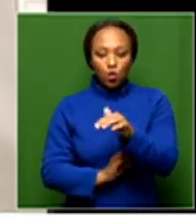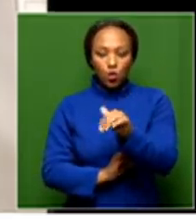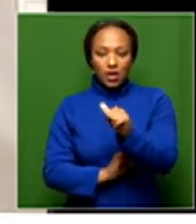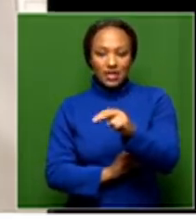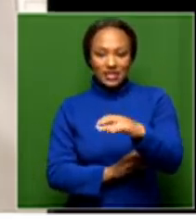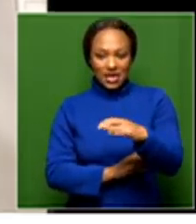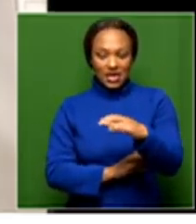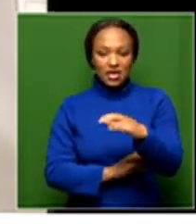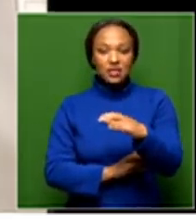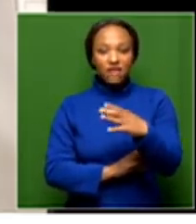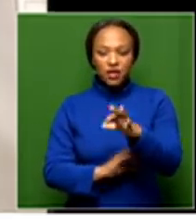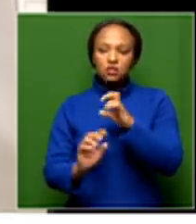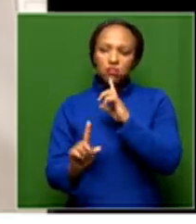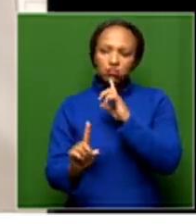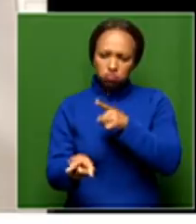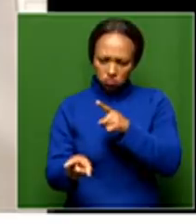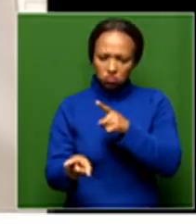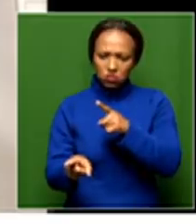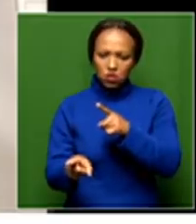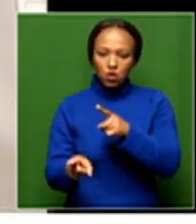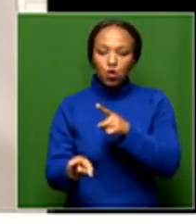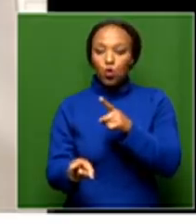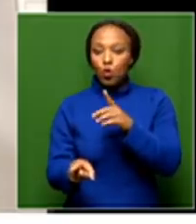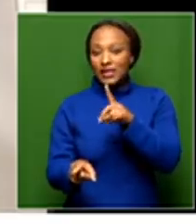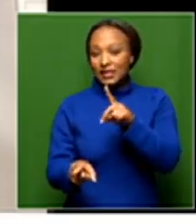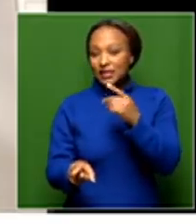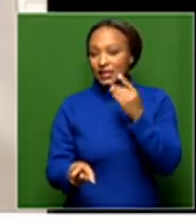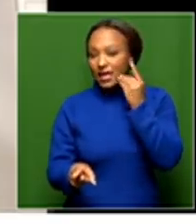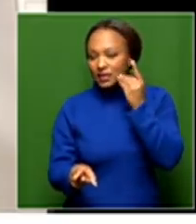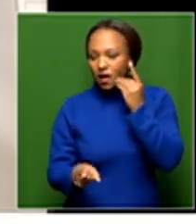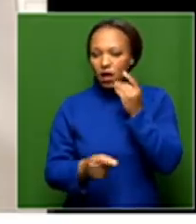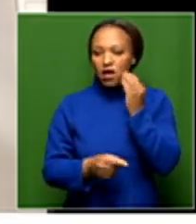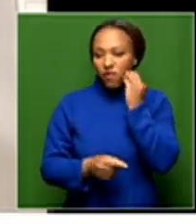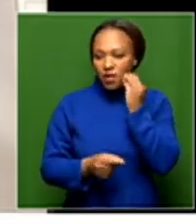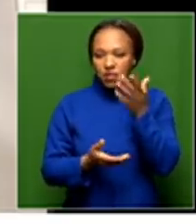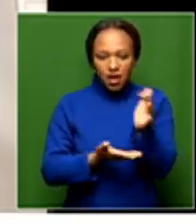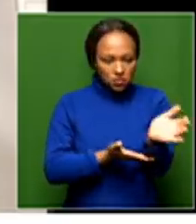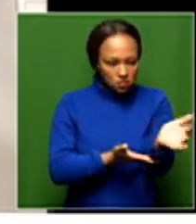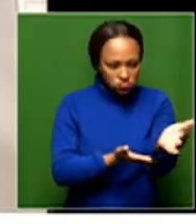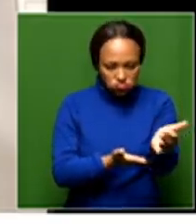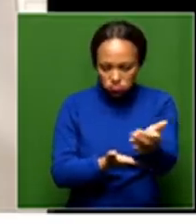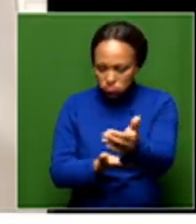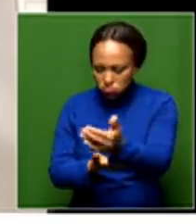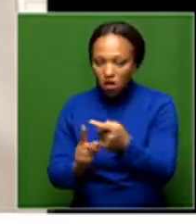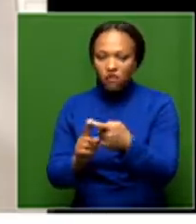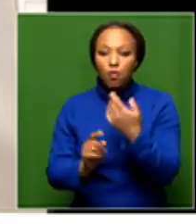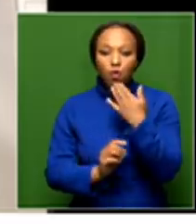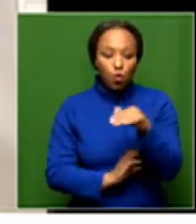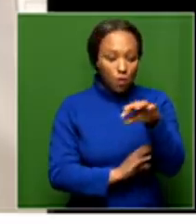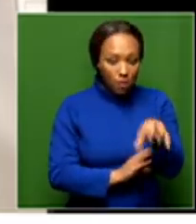had given this instruction that data must be collected from the provinces so that the